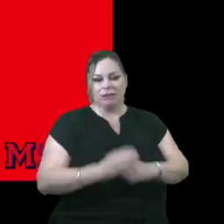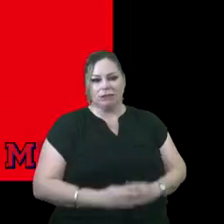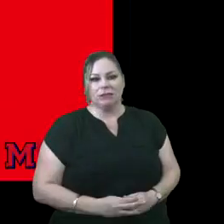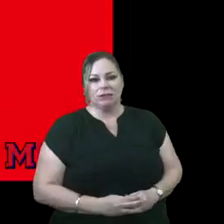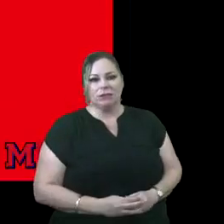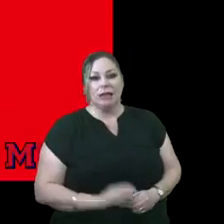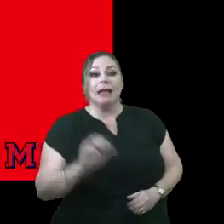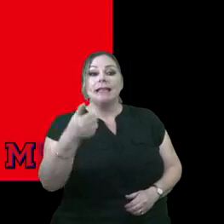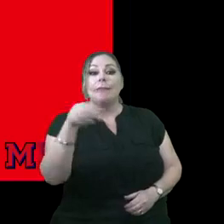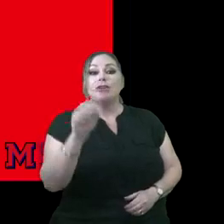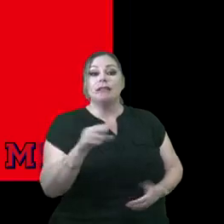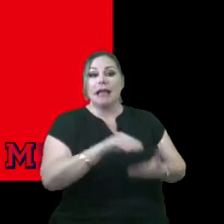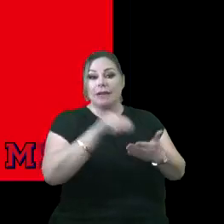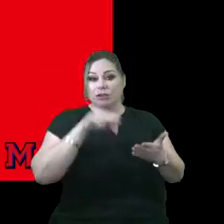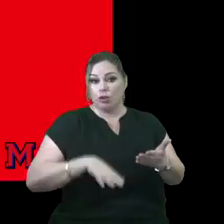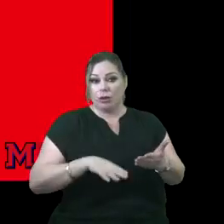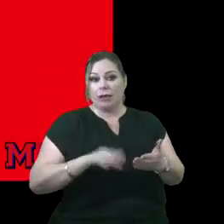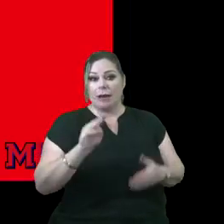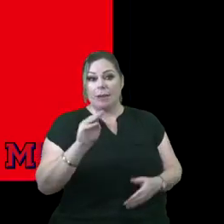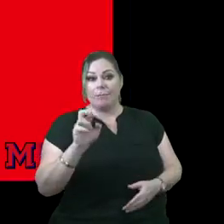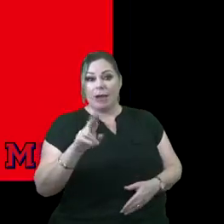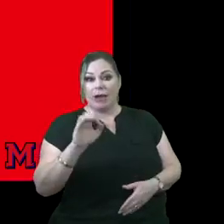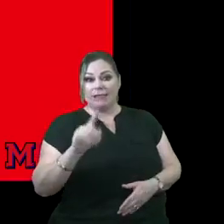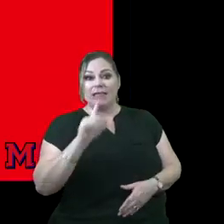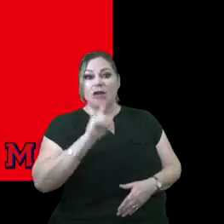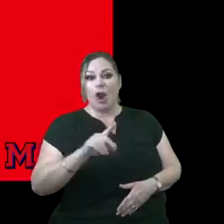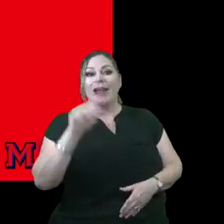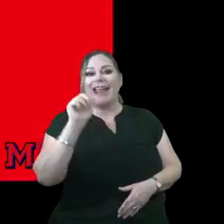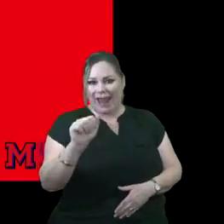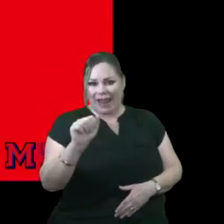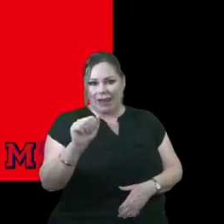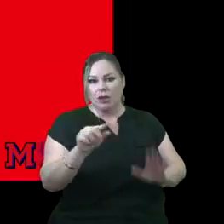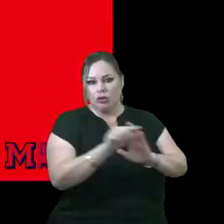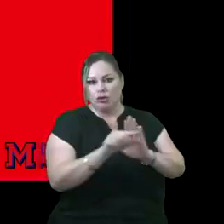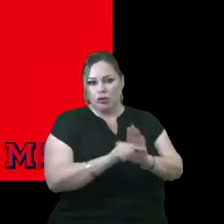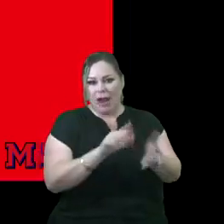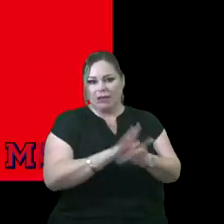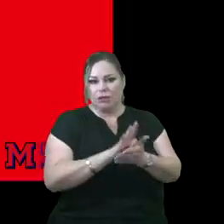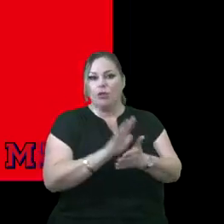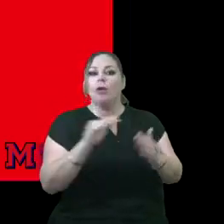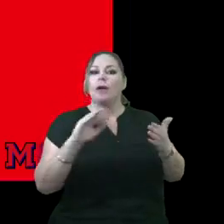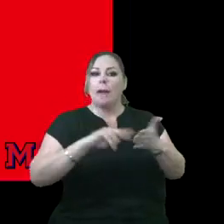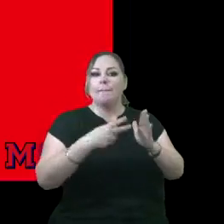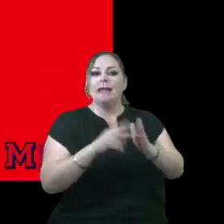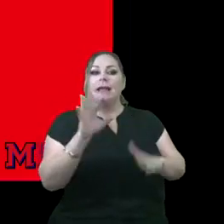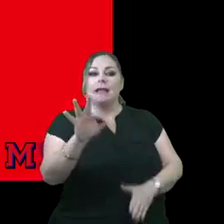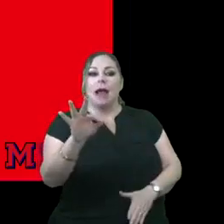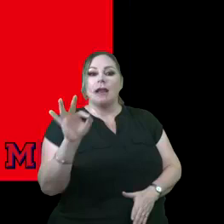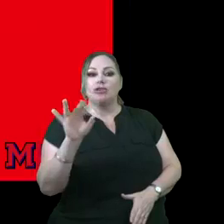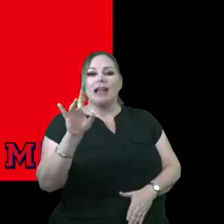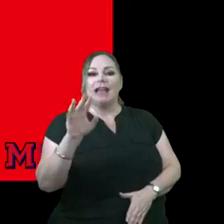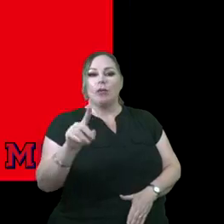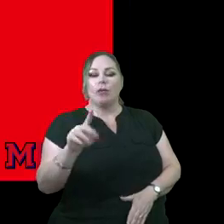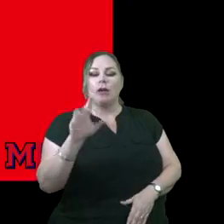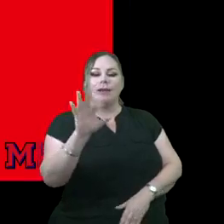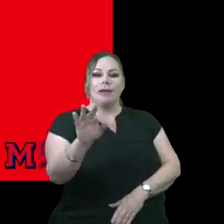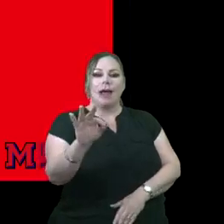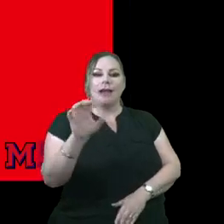10% of our scholars in Manor ISD are sitting in an A rated school which is the equivalent of 981 students.